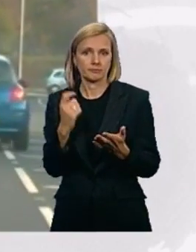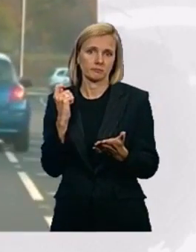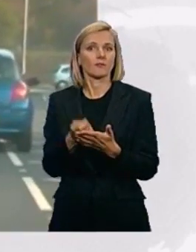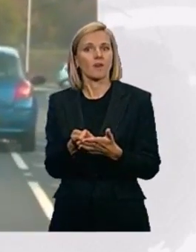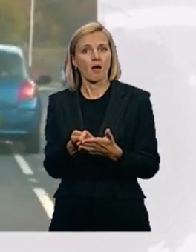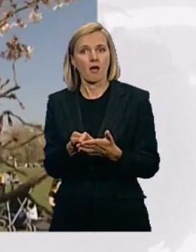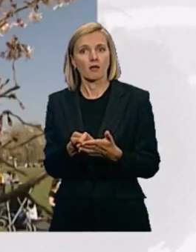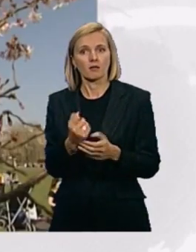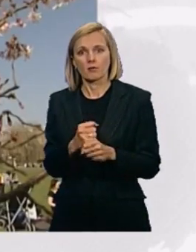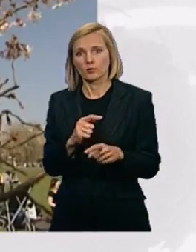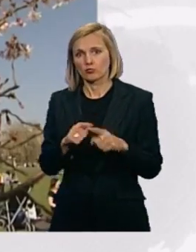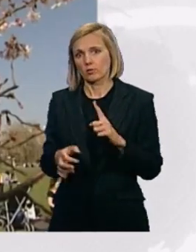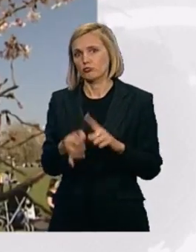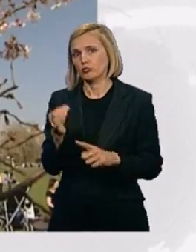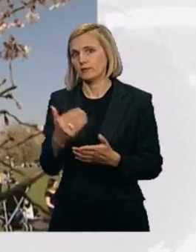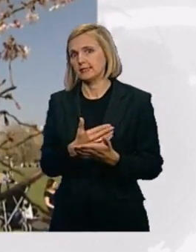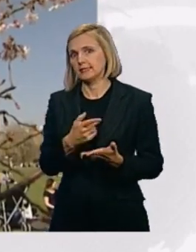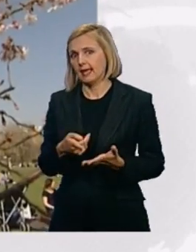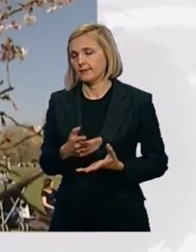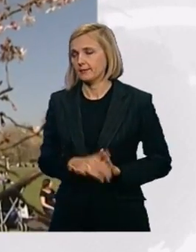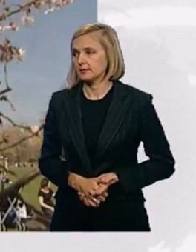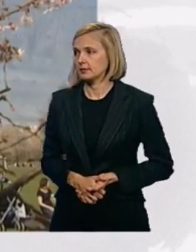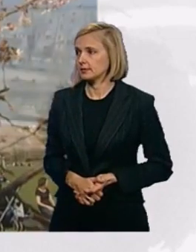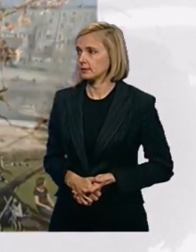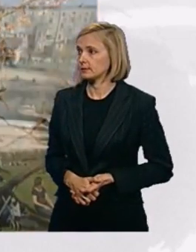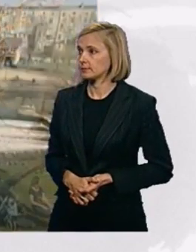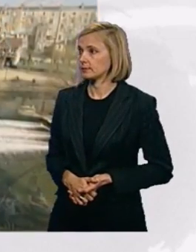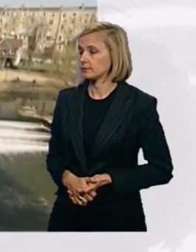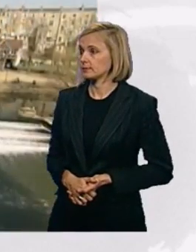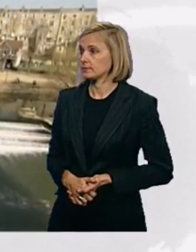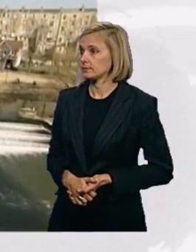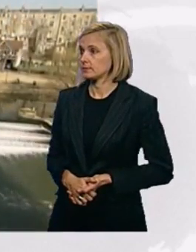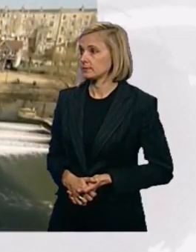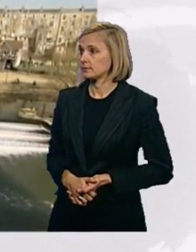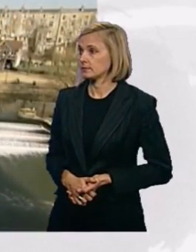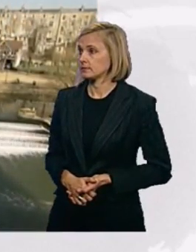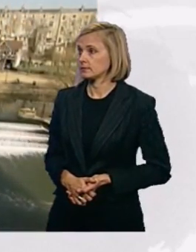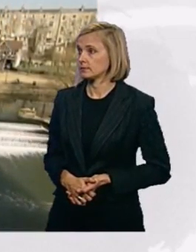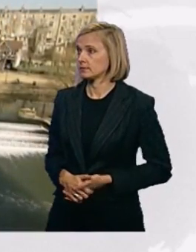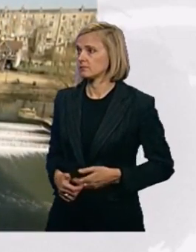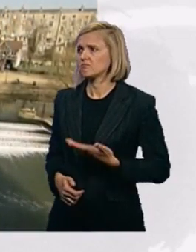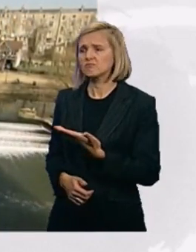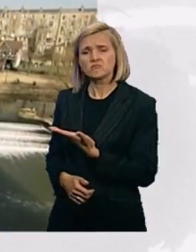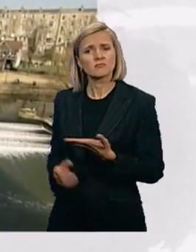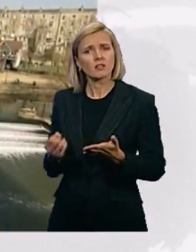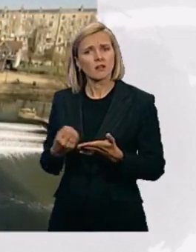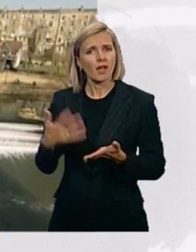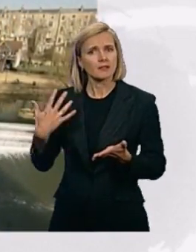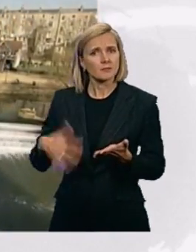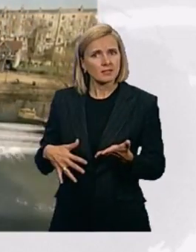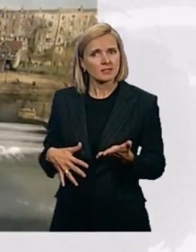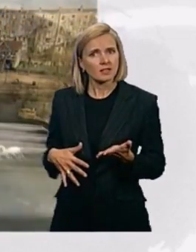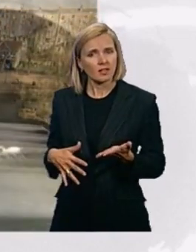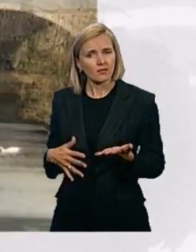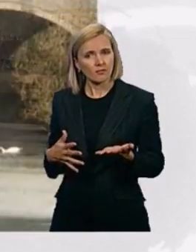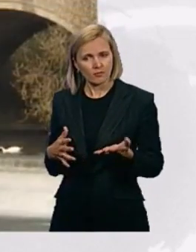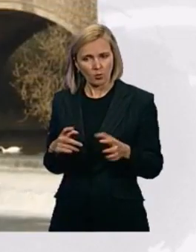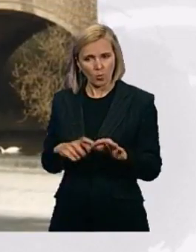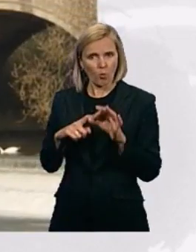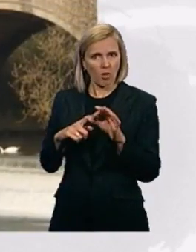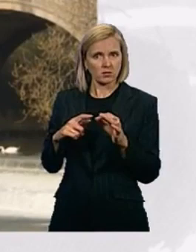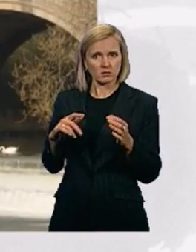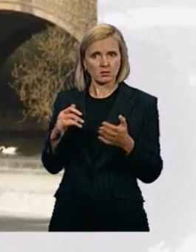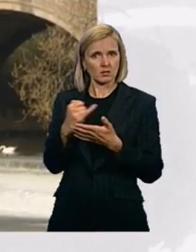roads safer. And overpriced, overcrowded and lacking in quality, the Lonely Planet Guide's verdict on